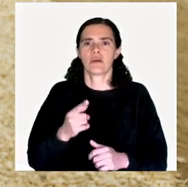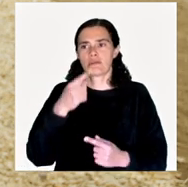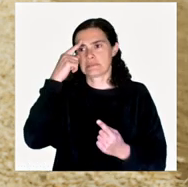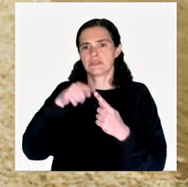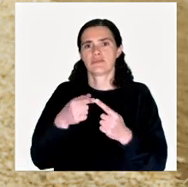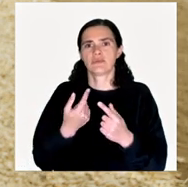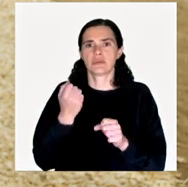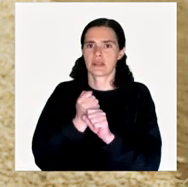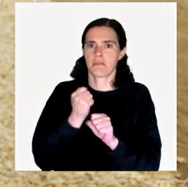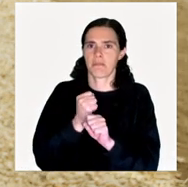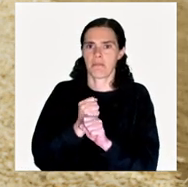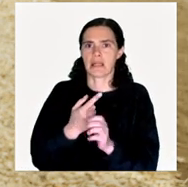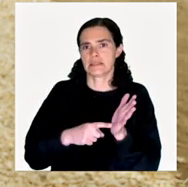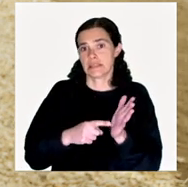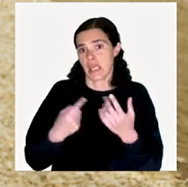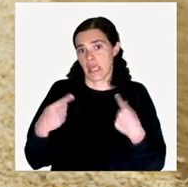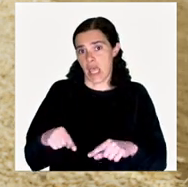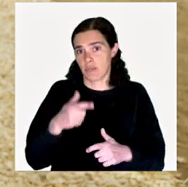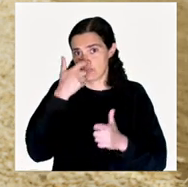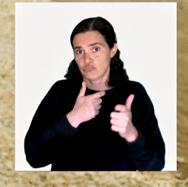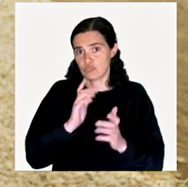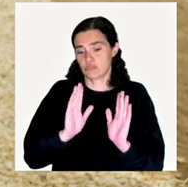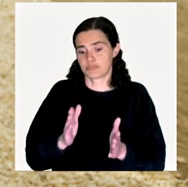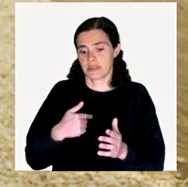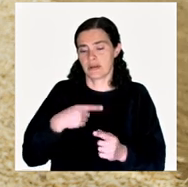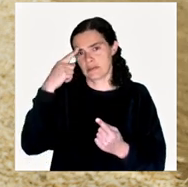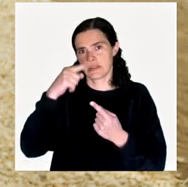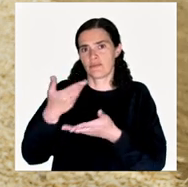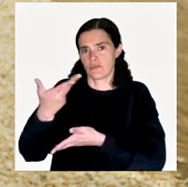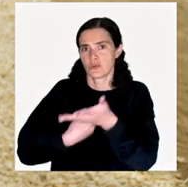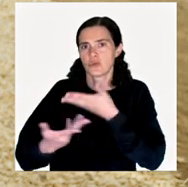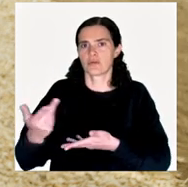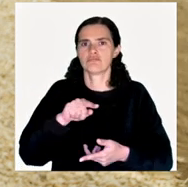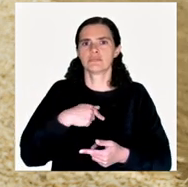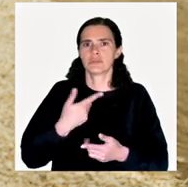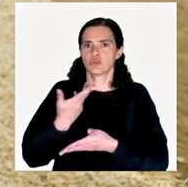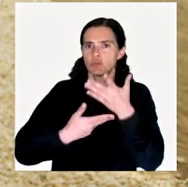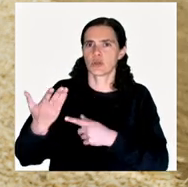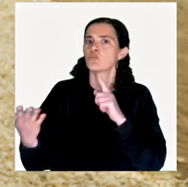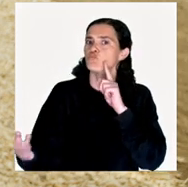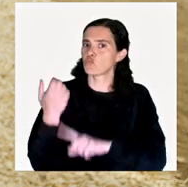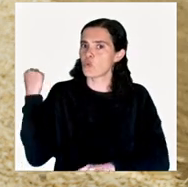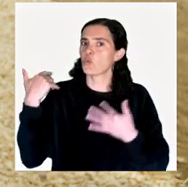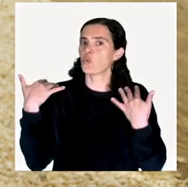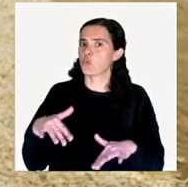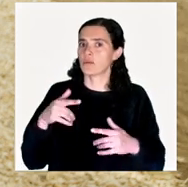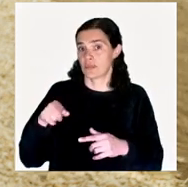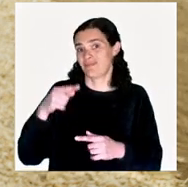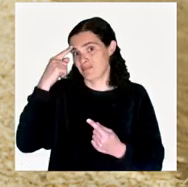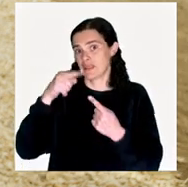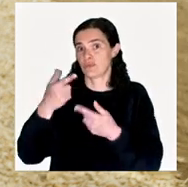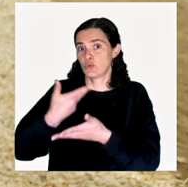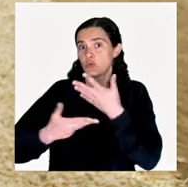as the workforce was needed for the trade, this very successful trade